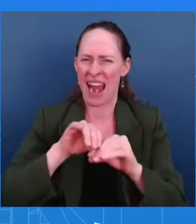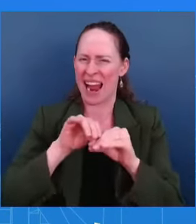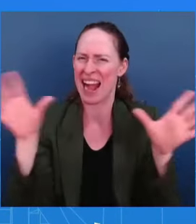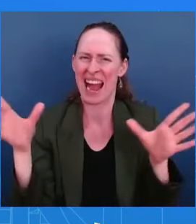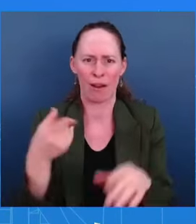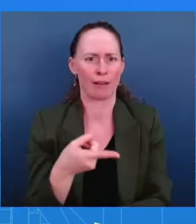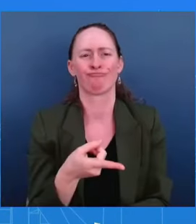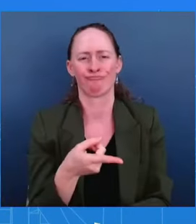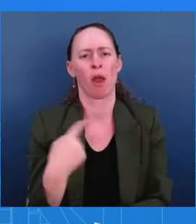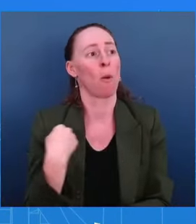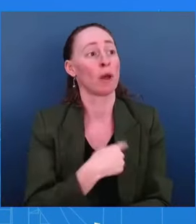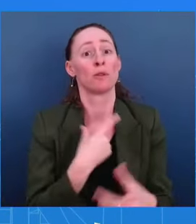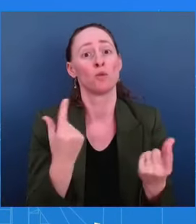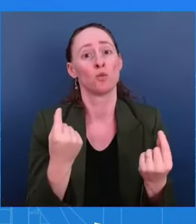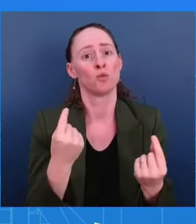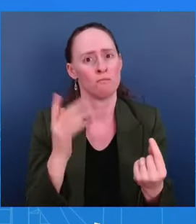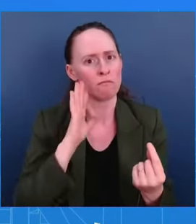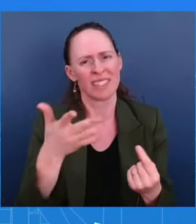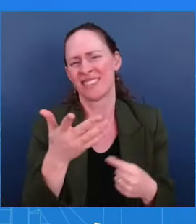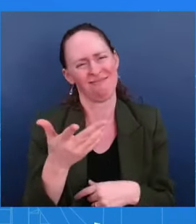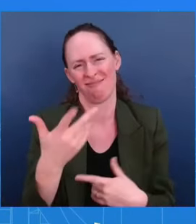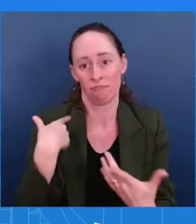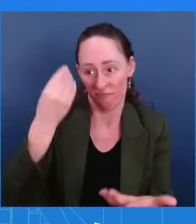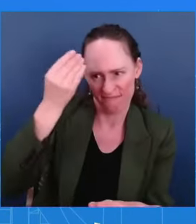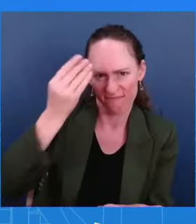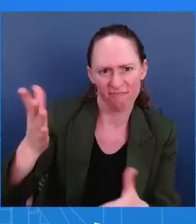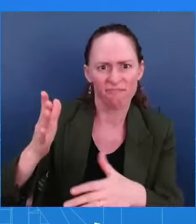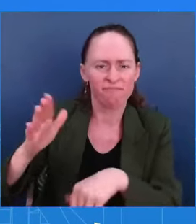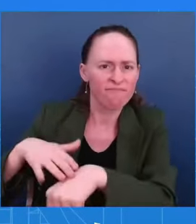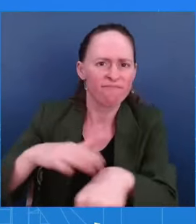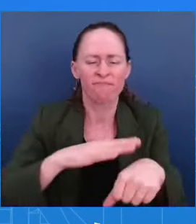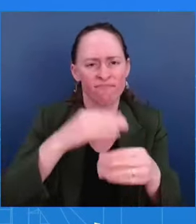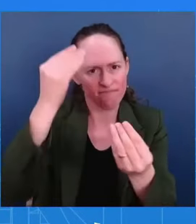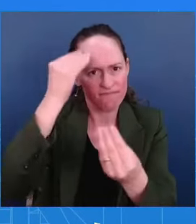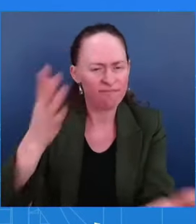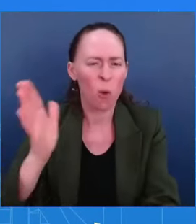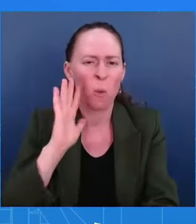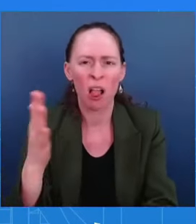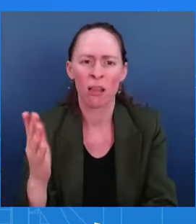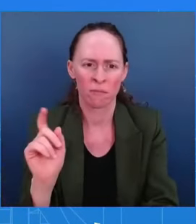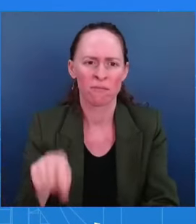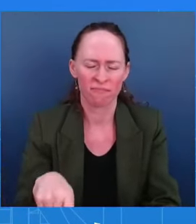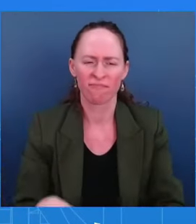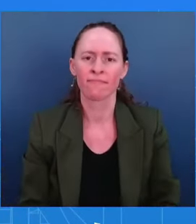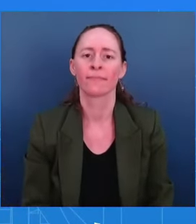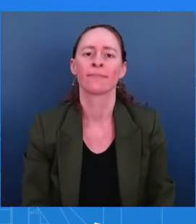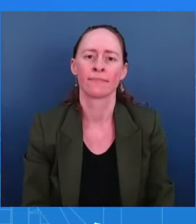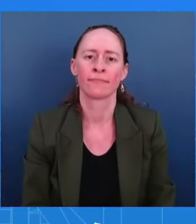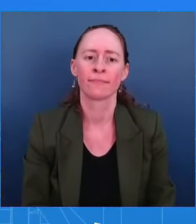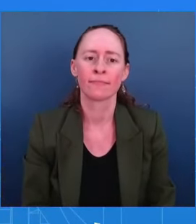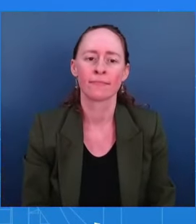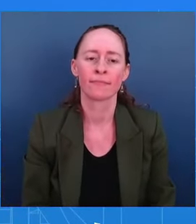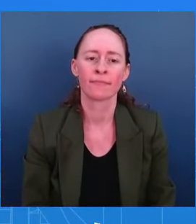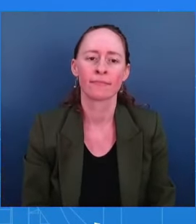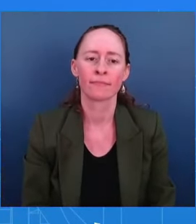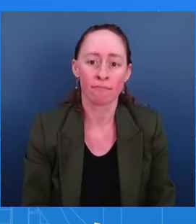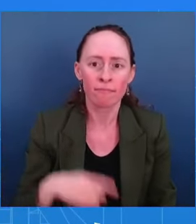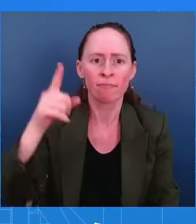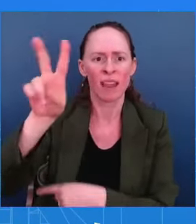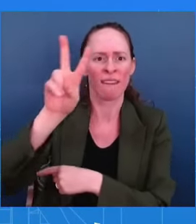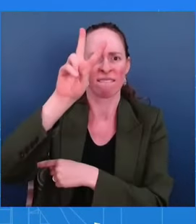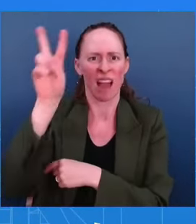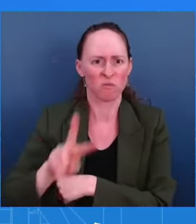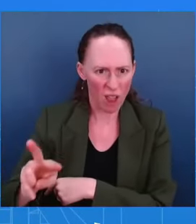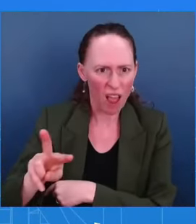matter, there's a report that a U.S. member was detained in Venezuela. Do you have a comment on that? I can